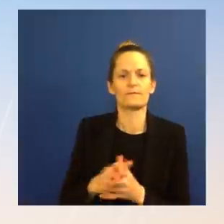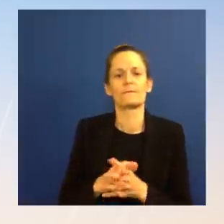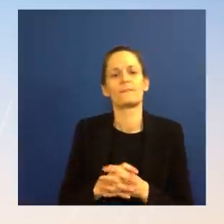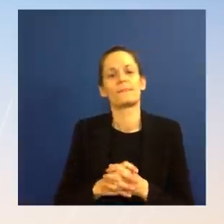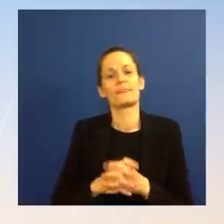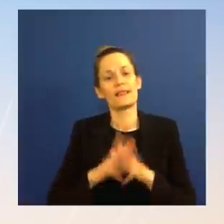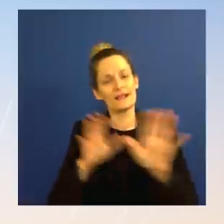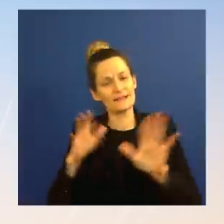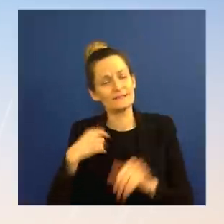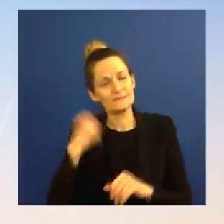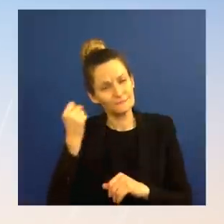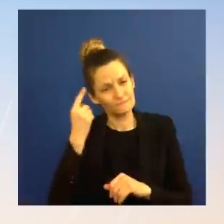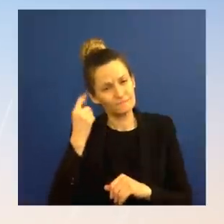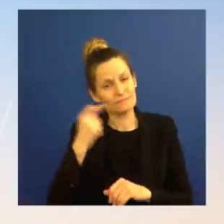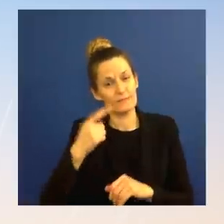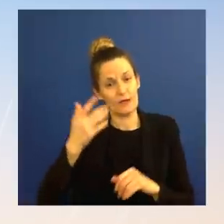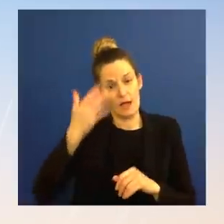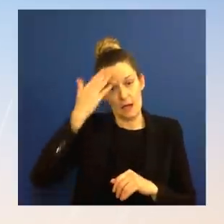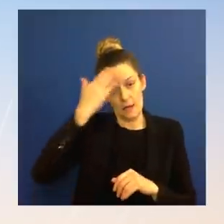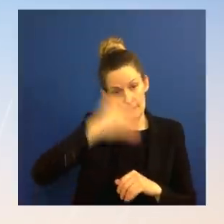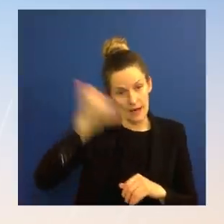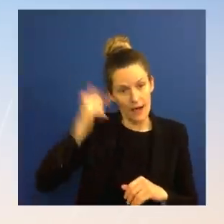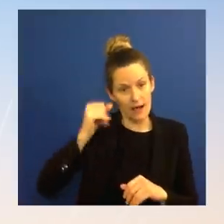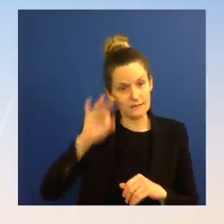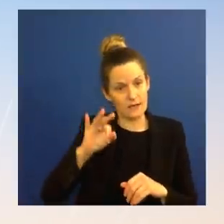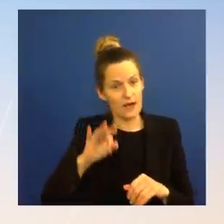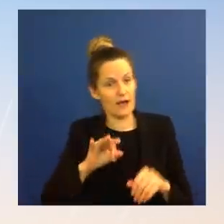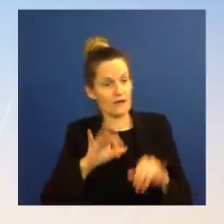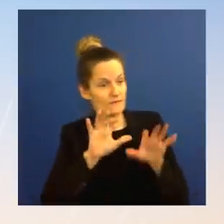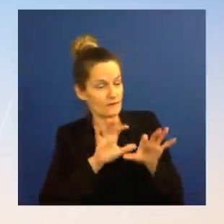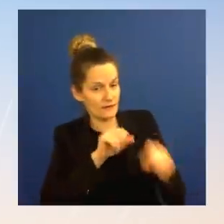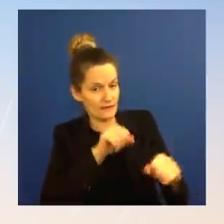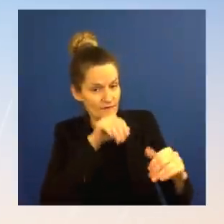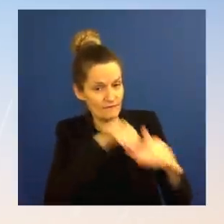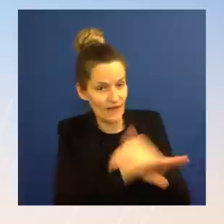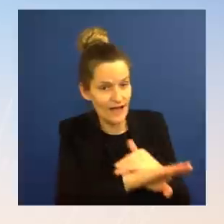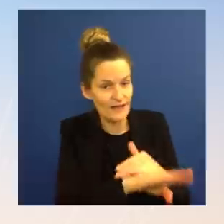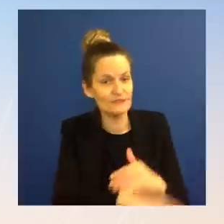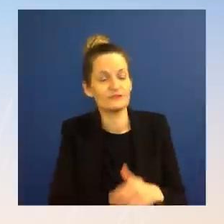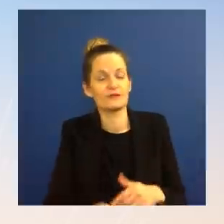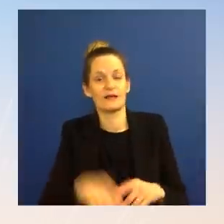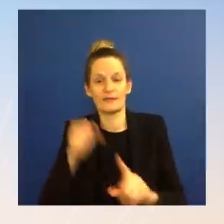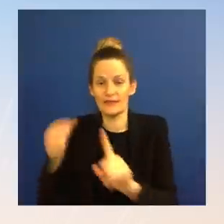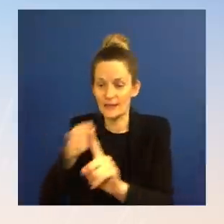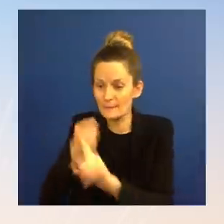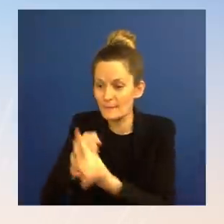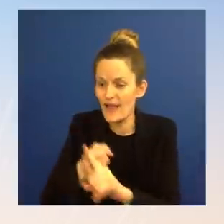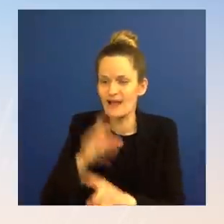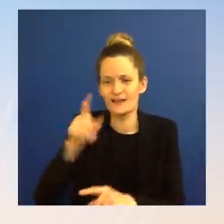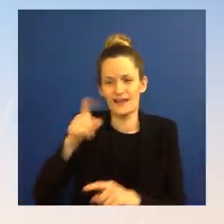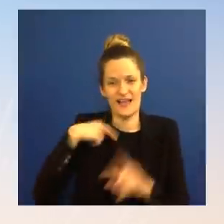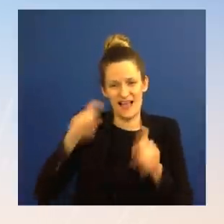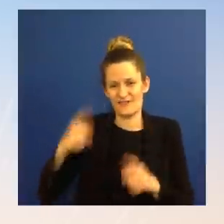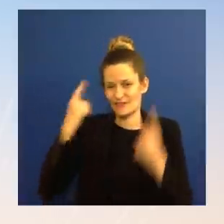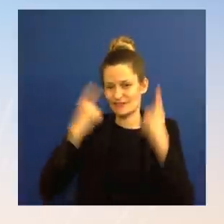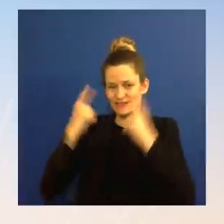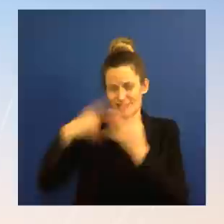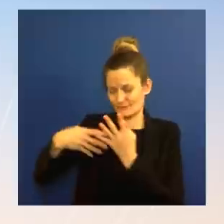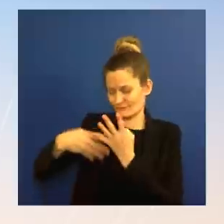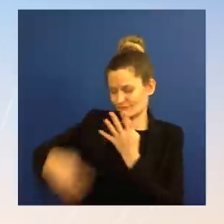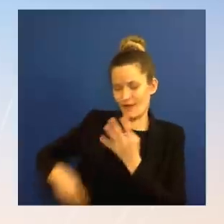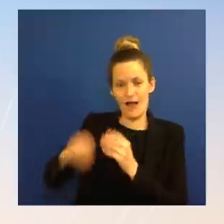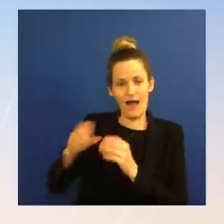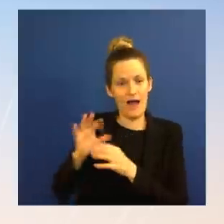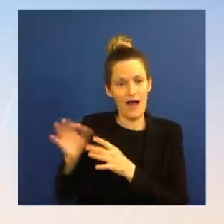we need to look at a range of options. But we've already taken a number of steps, and we will continue to. And he said that all yesterday morning and the same day. Go ahead.